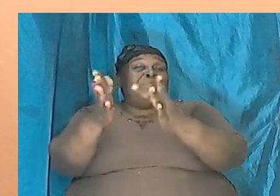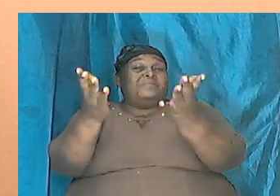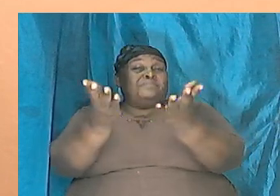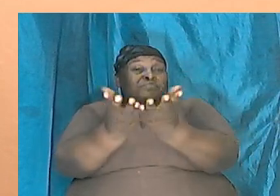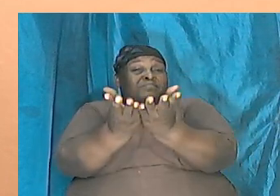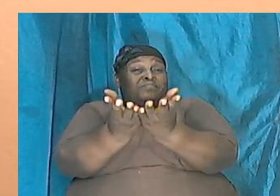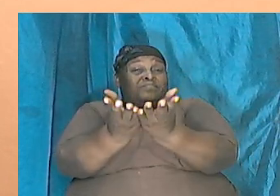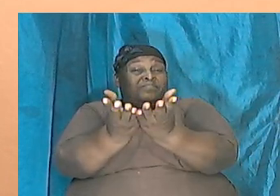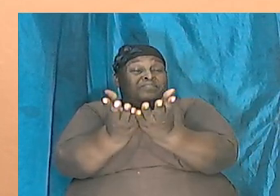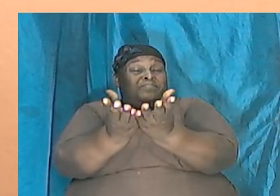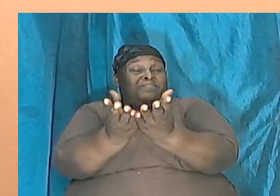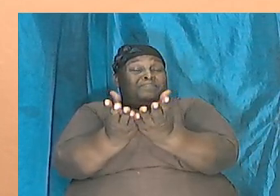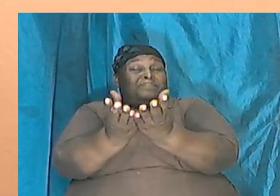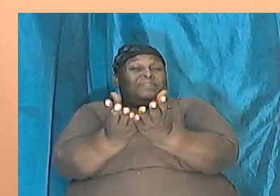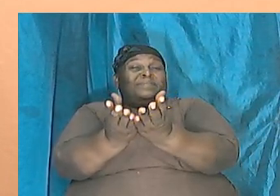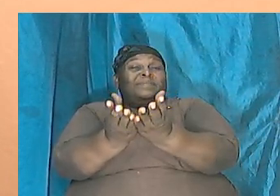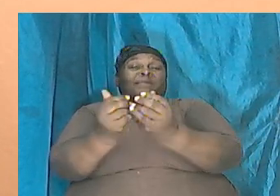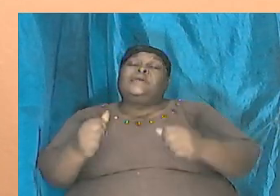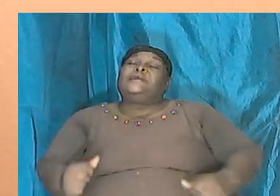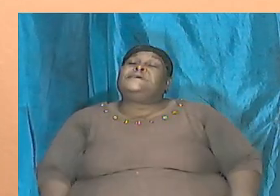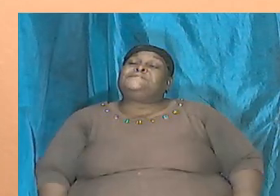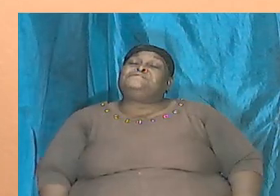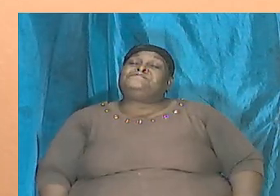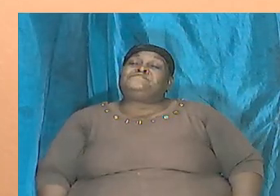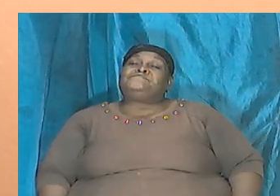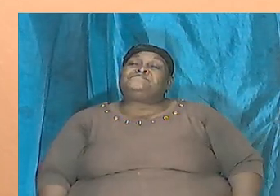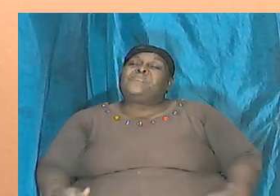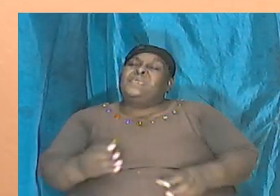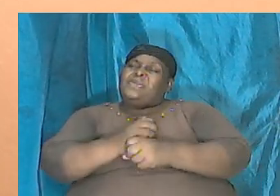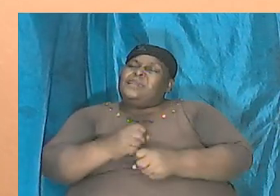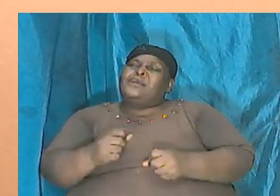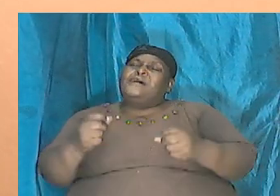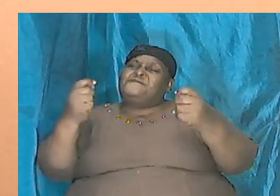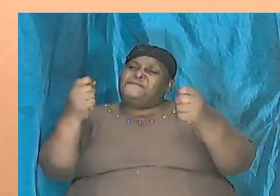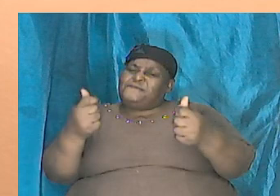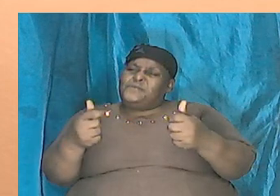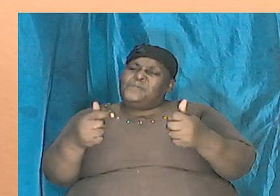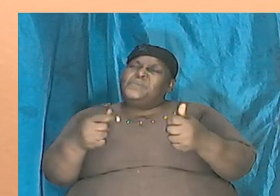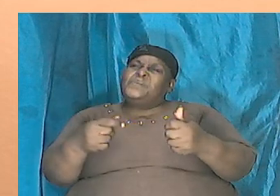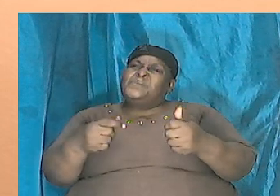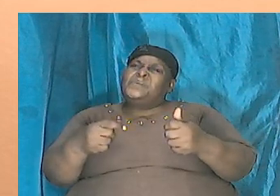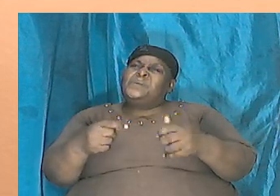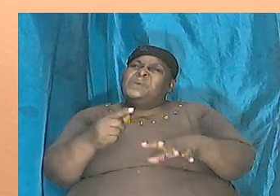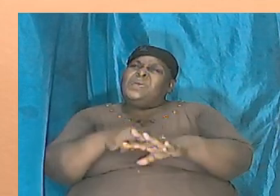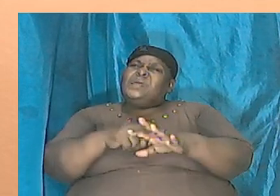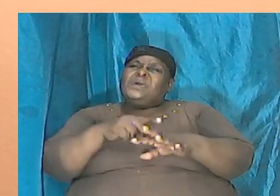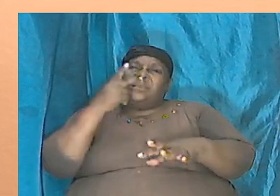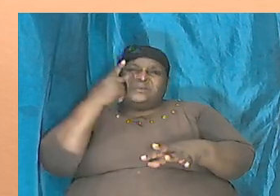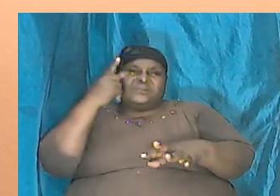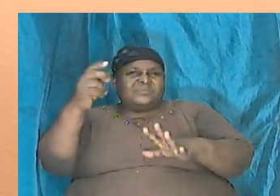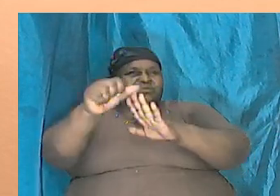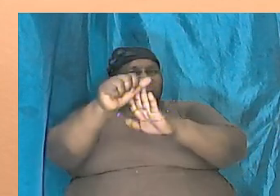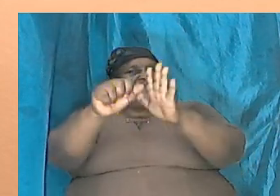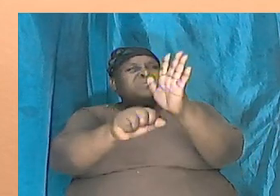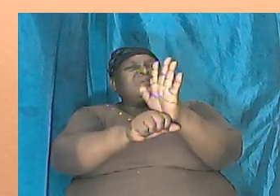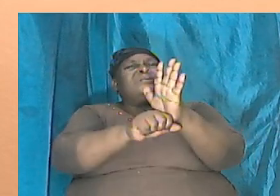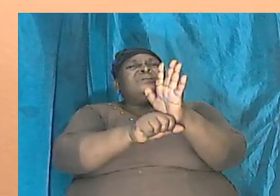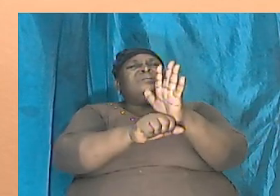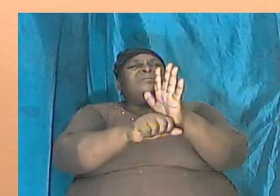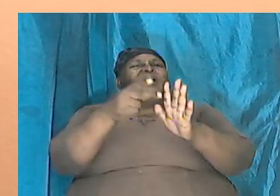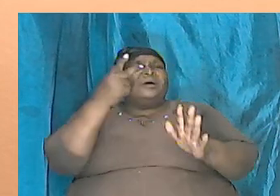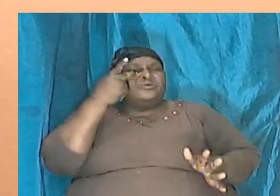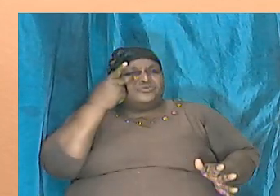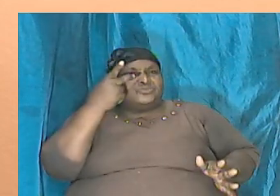And so I'm going to just take a few moments and look at some scriptures and present something to us